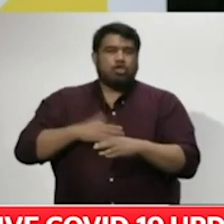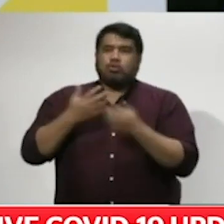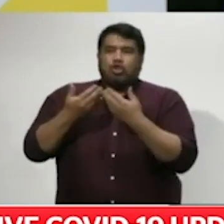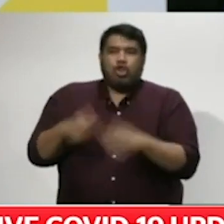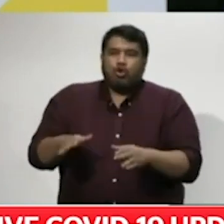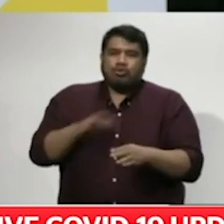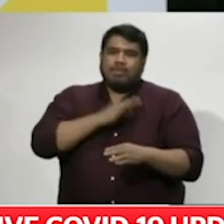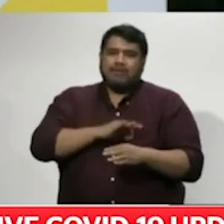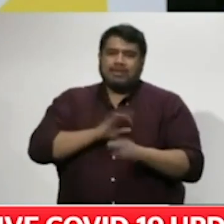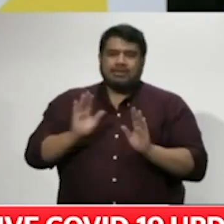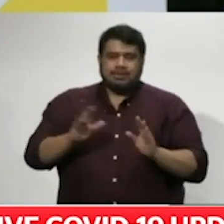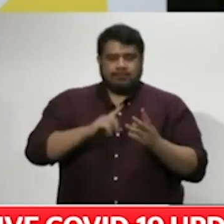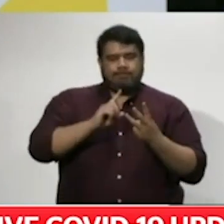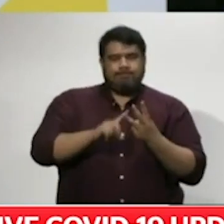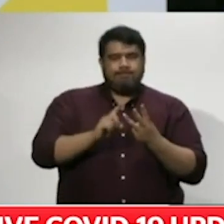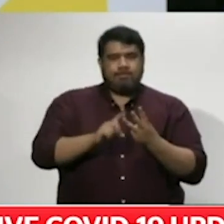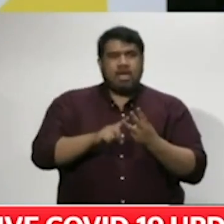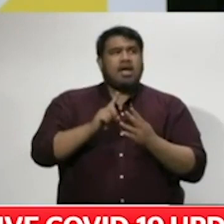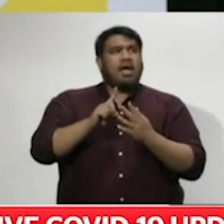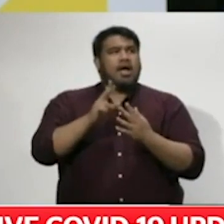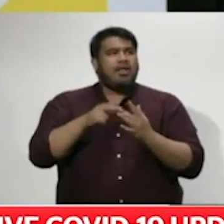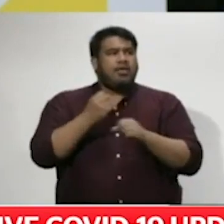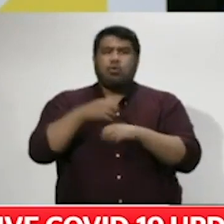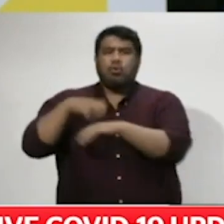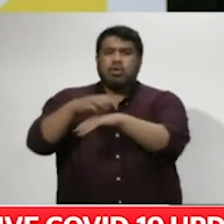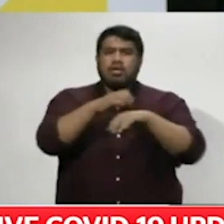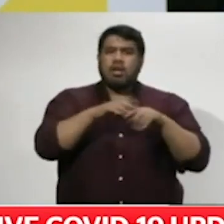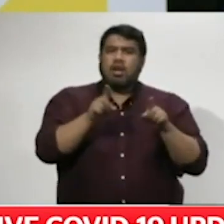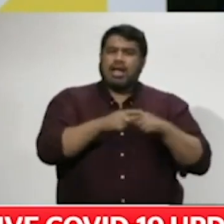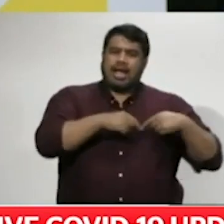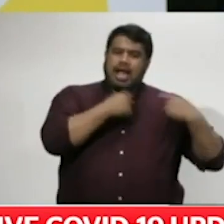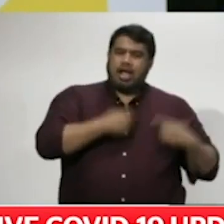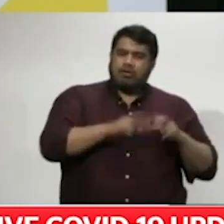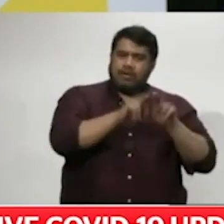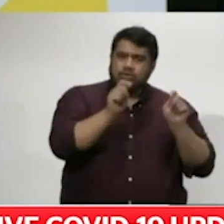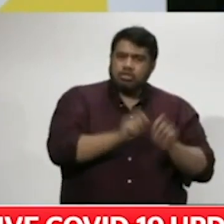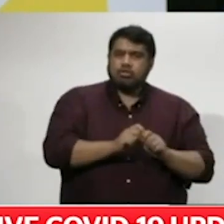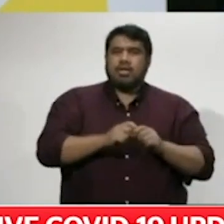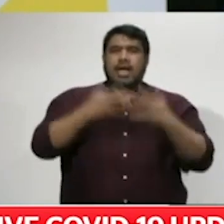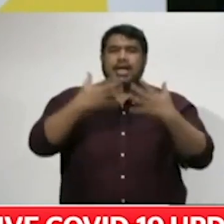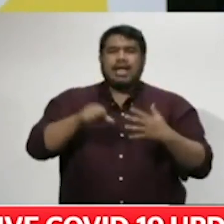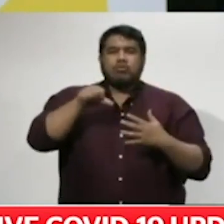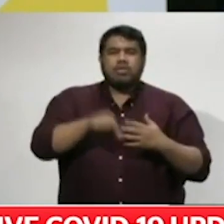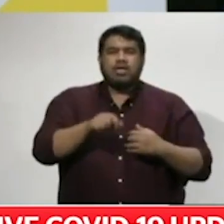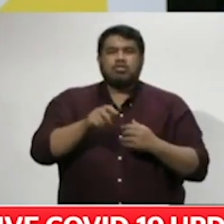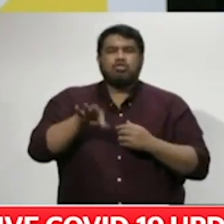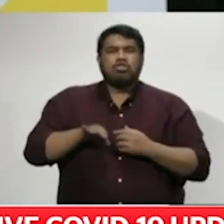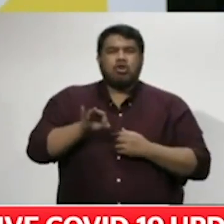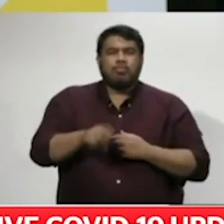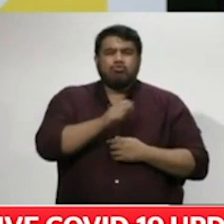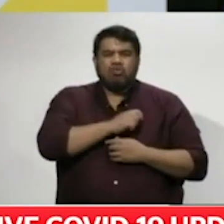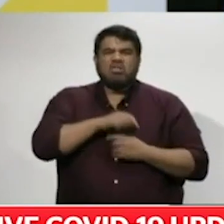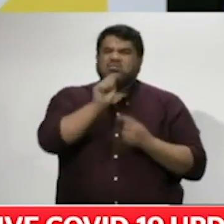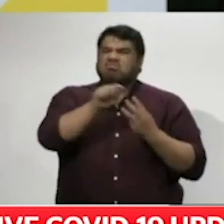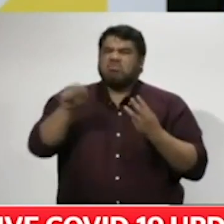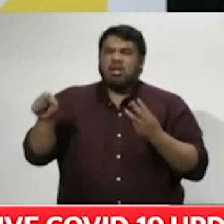changes that will allow the likes of the Hart Foundation and Coast Guard and particularly the Countdown Kids Charitable Trust to process their fundraising